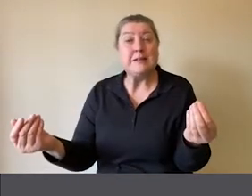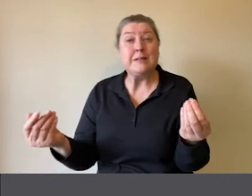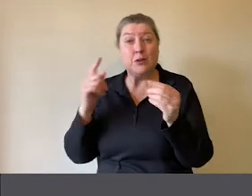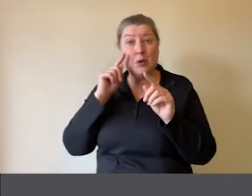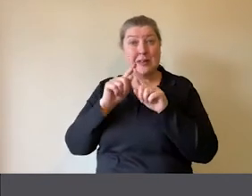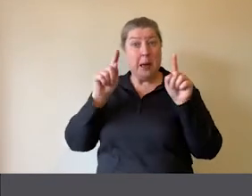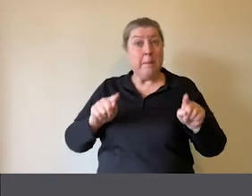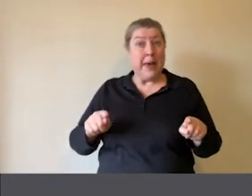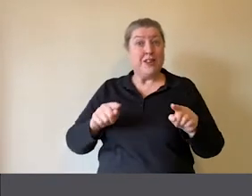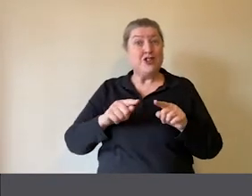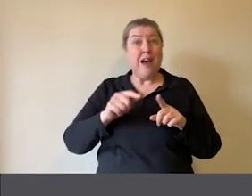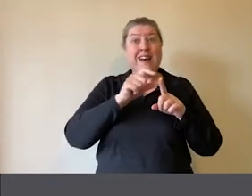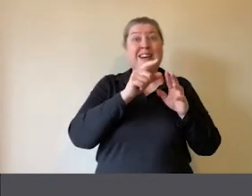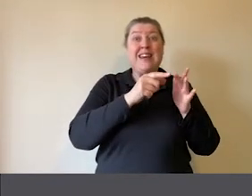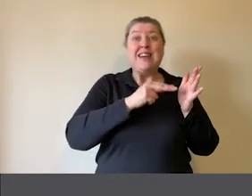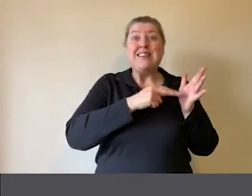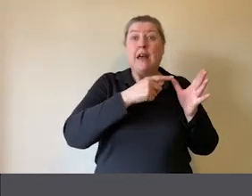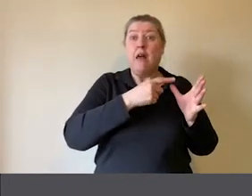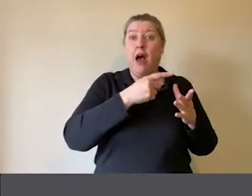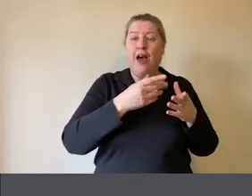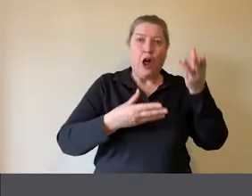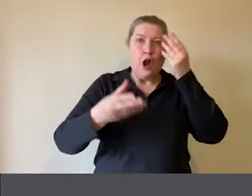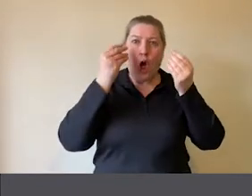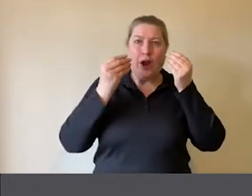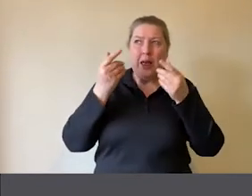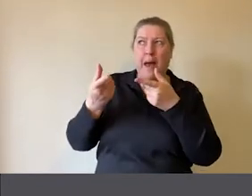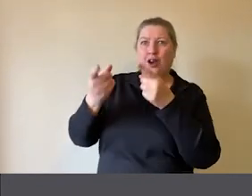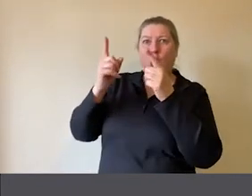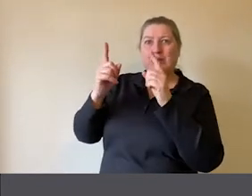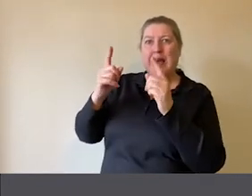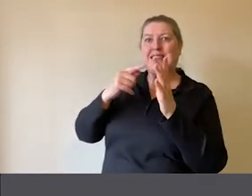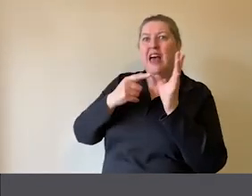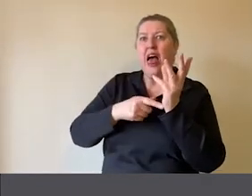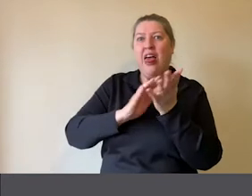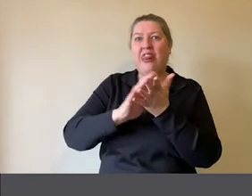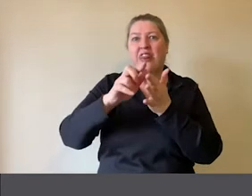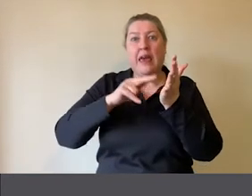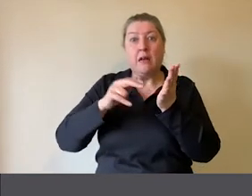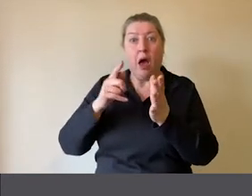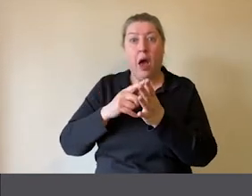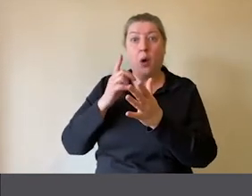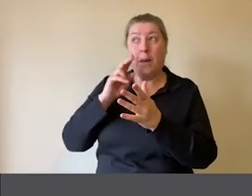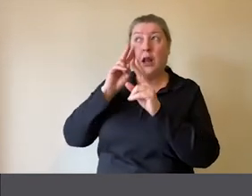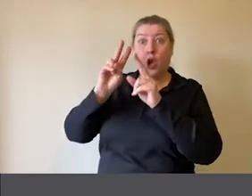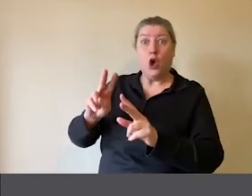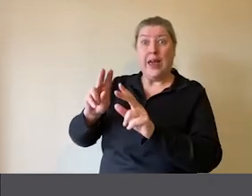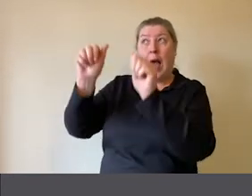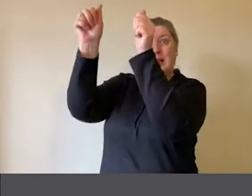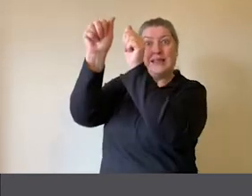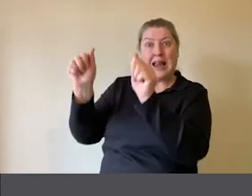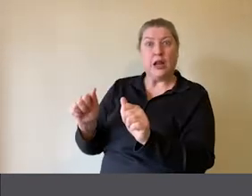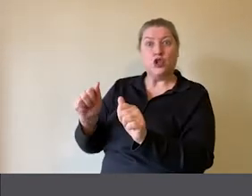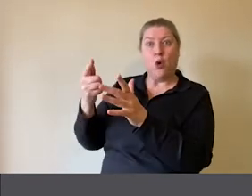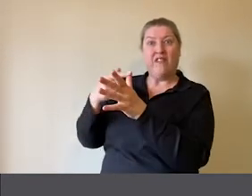you can see Dina learning about the goddess Athena, and we've been looking at a statue of Athena on her horse.